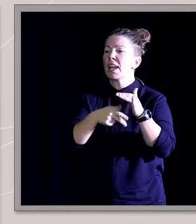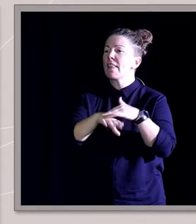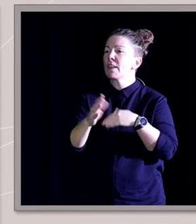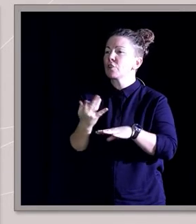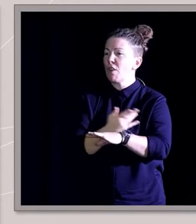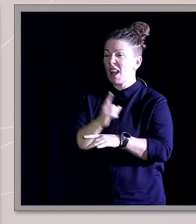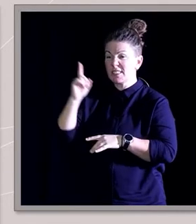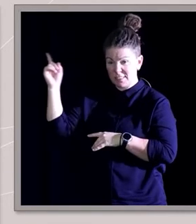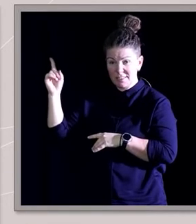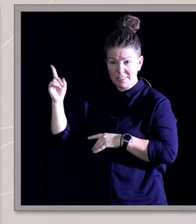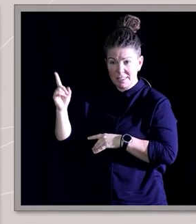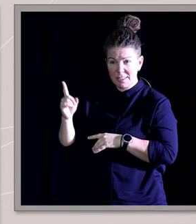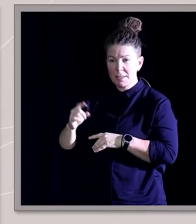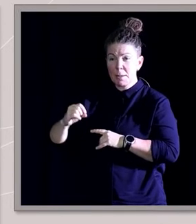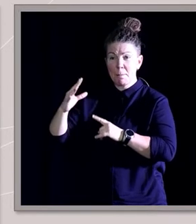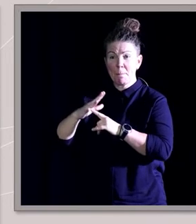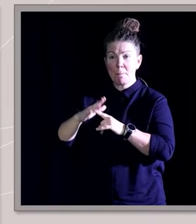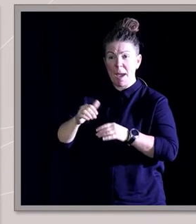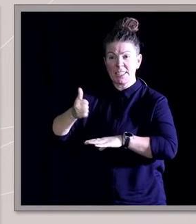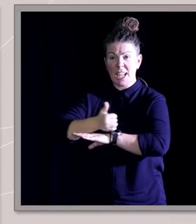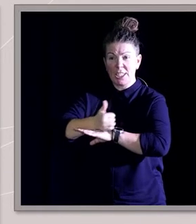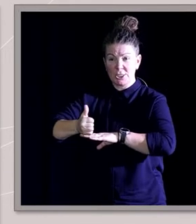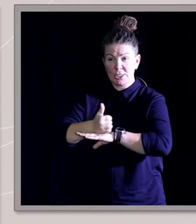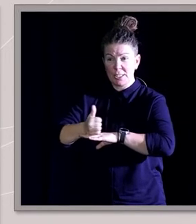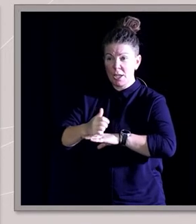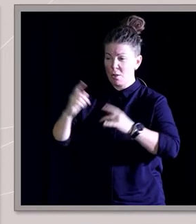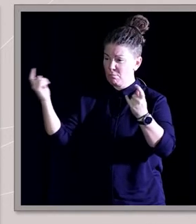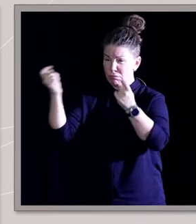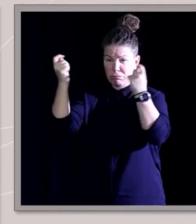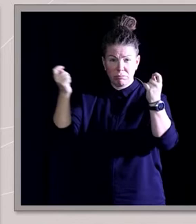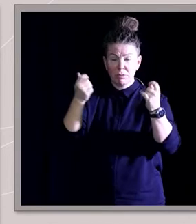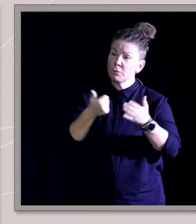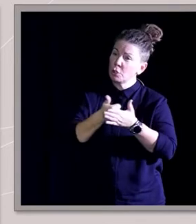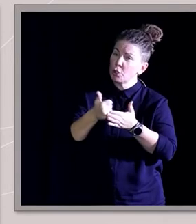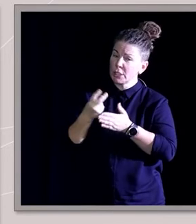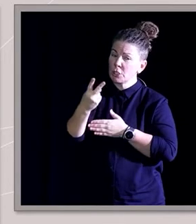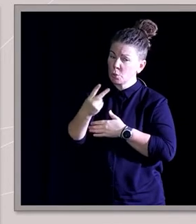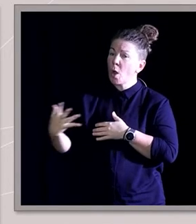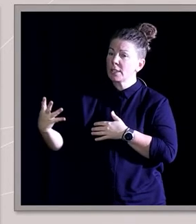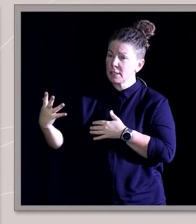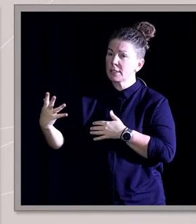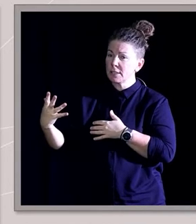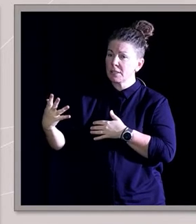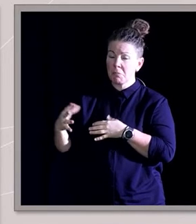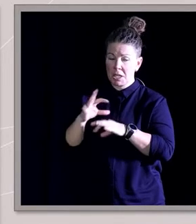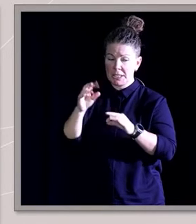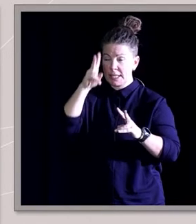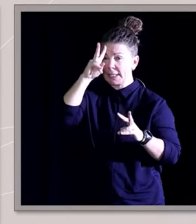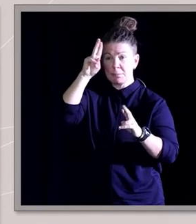We got to play basically every festival, almost all of them twice, and I just never expected that.